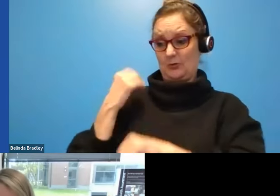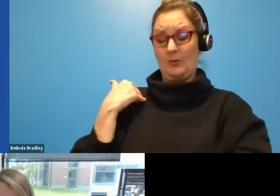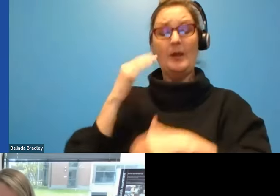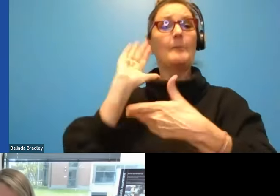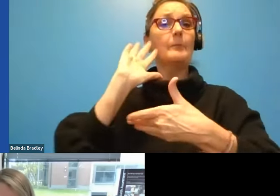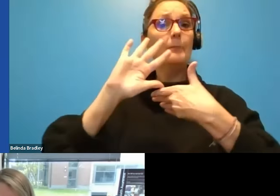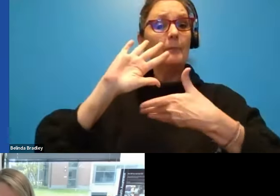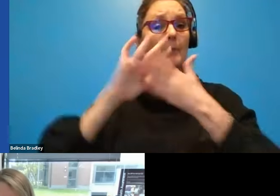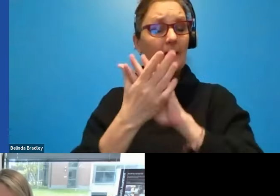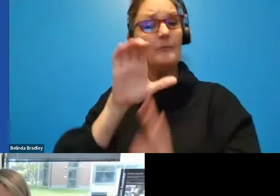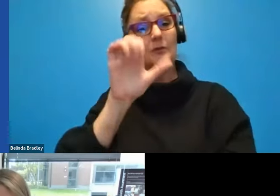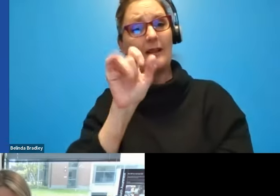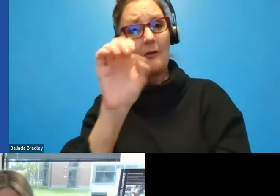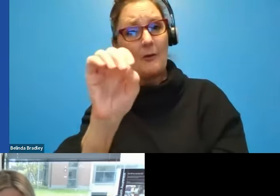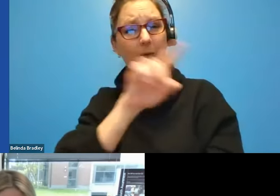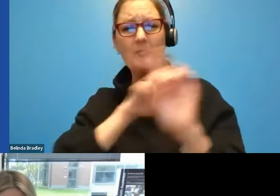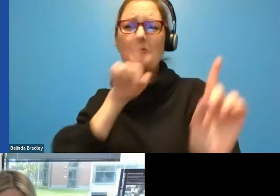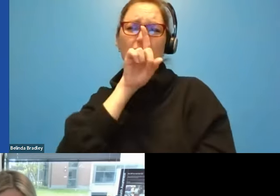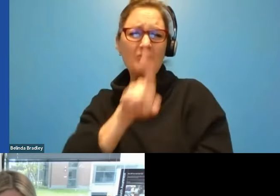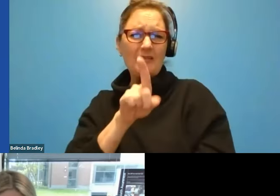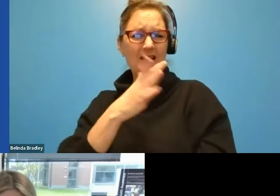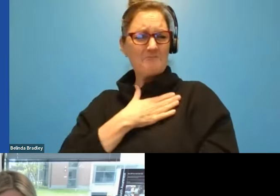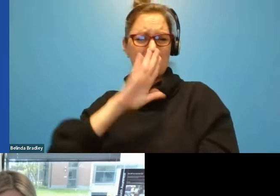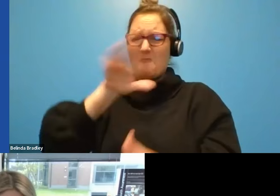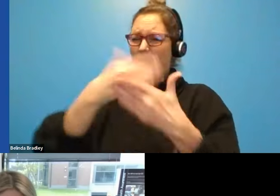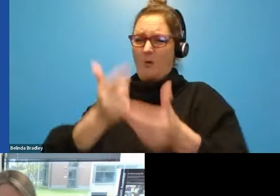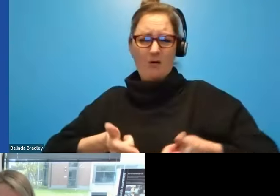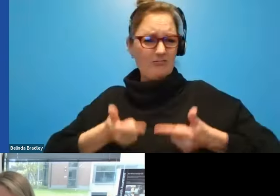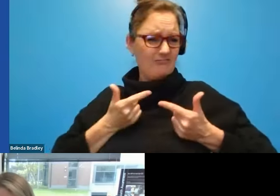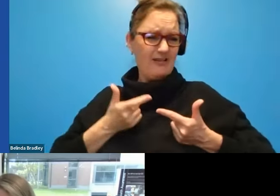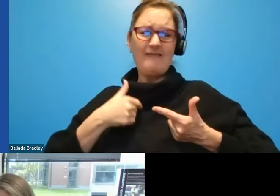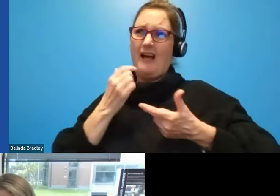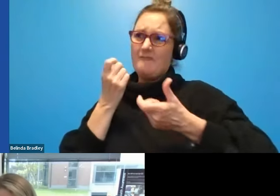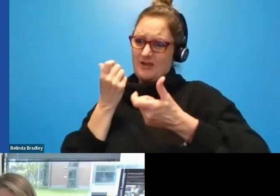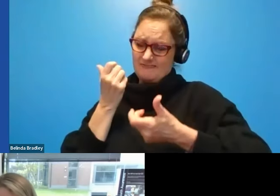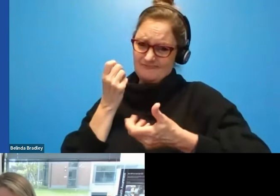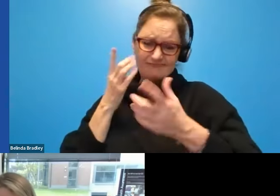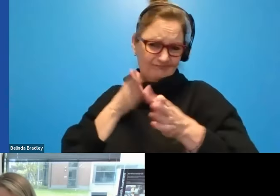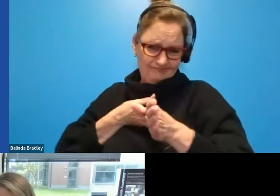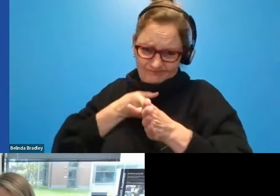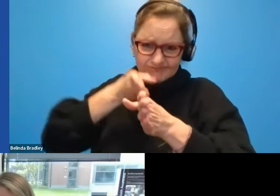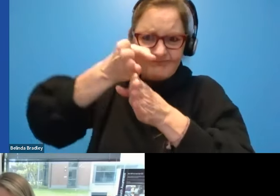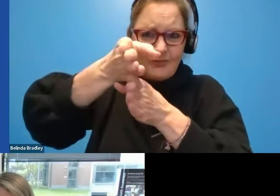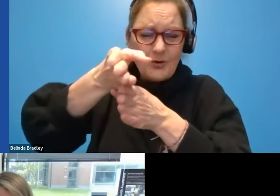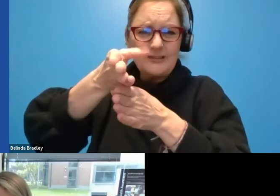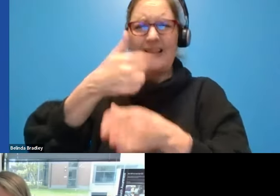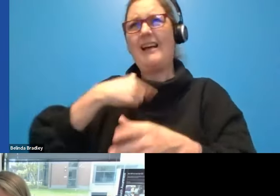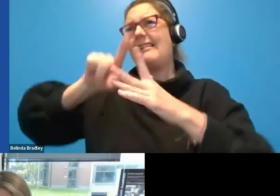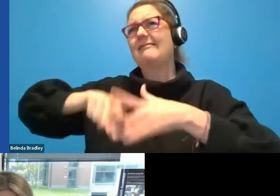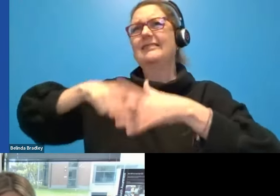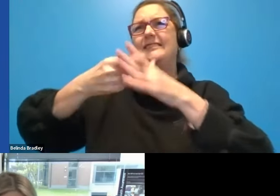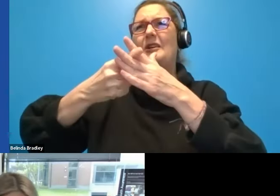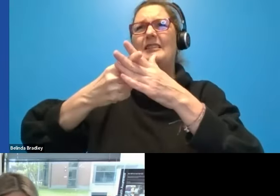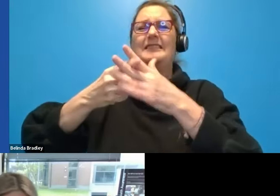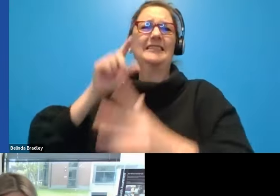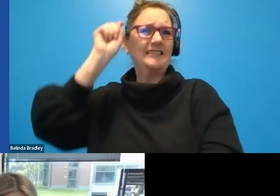my entire life. You know, I was working as a camp counselor for kids with disabilities going back to my teenage